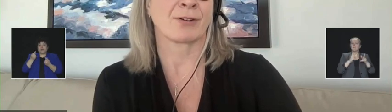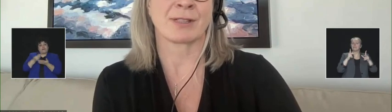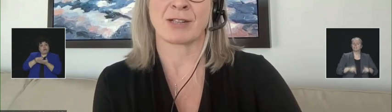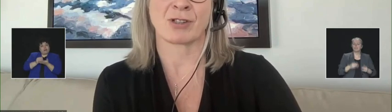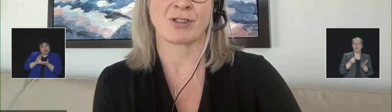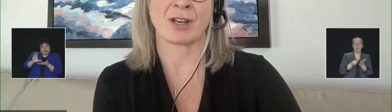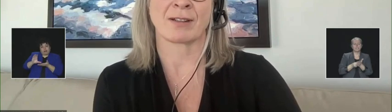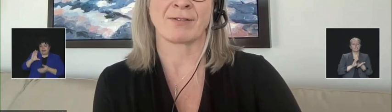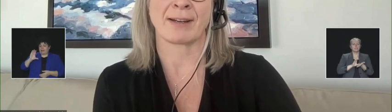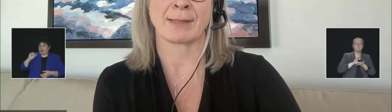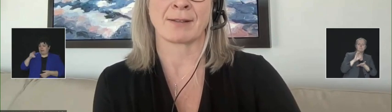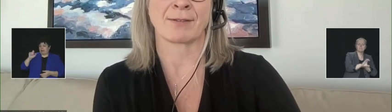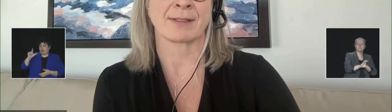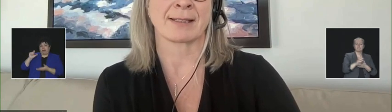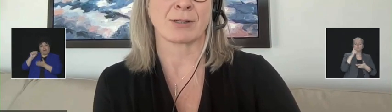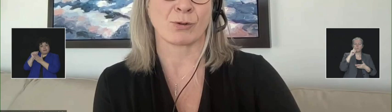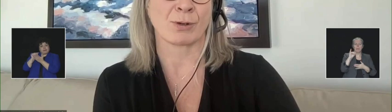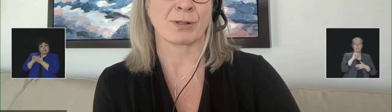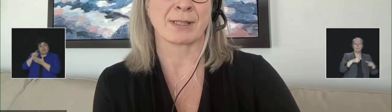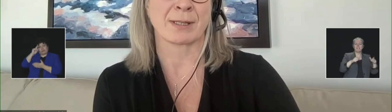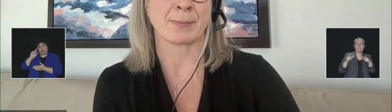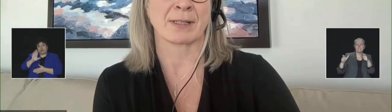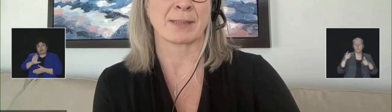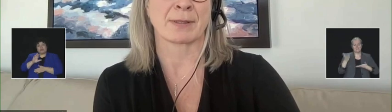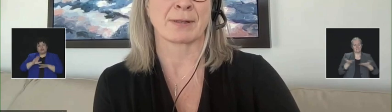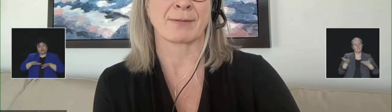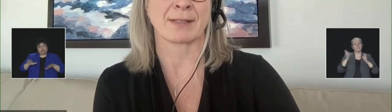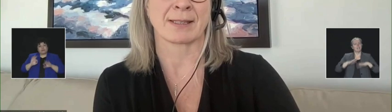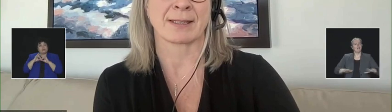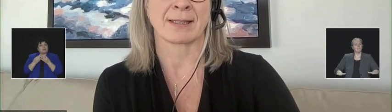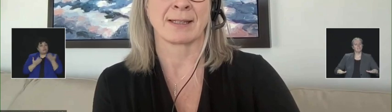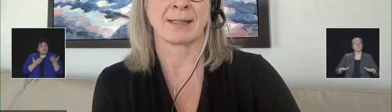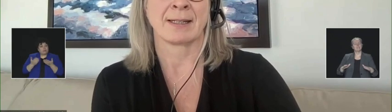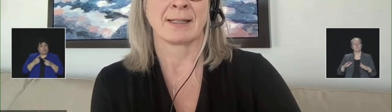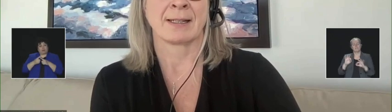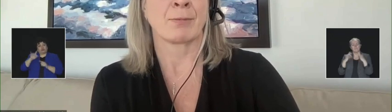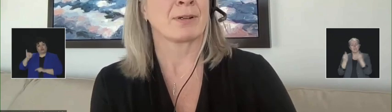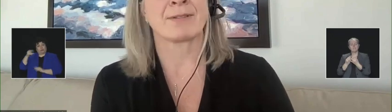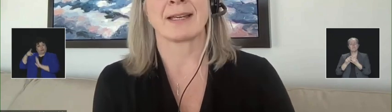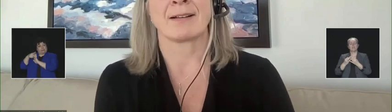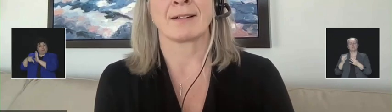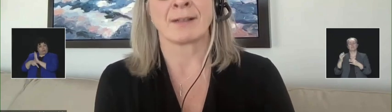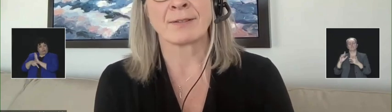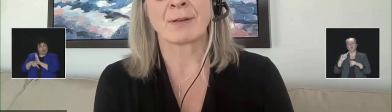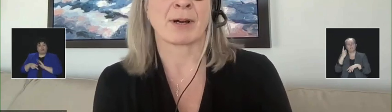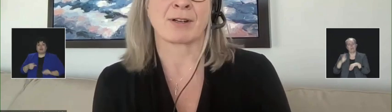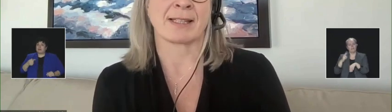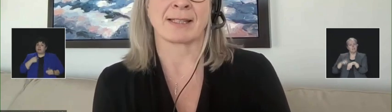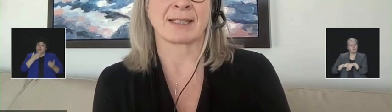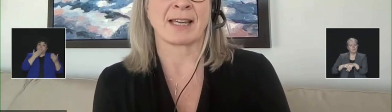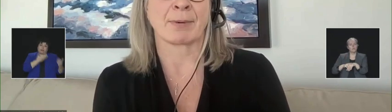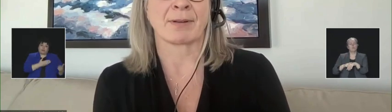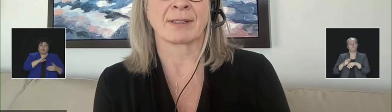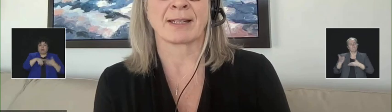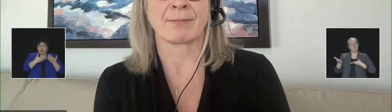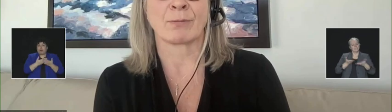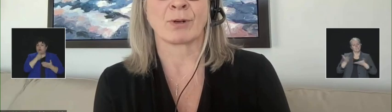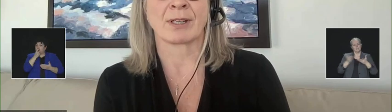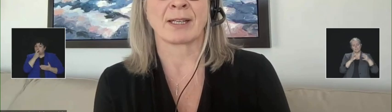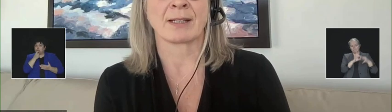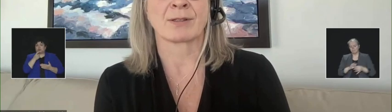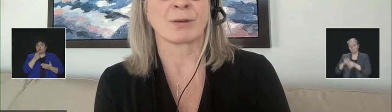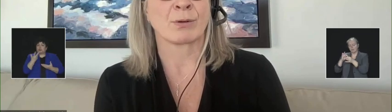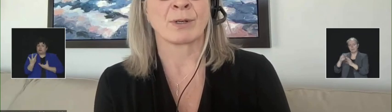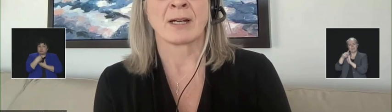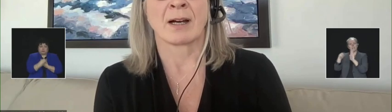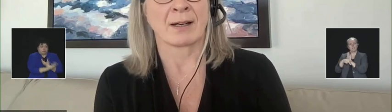to First Nations Child and Family Services and Jordan's Principal Services. I want to thank all of the parties at the table that have